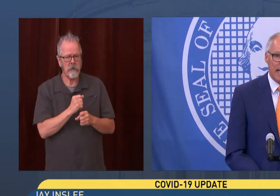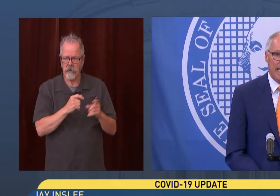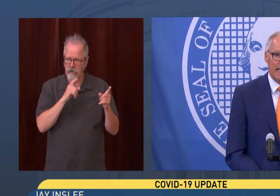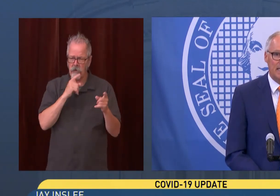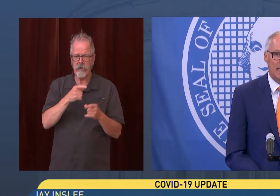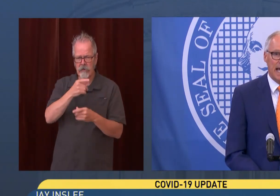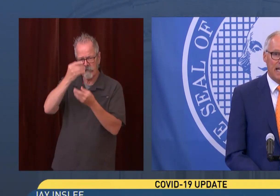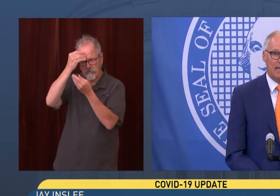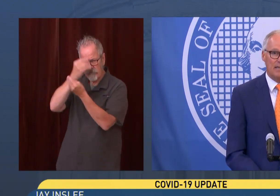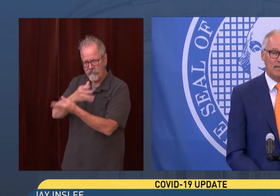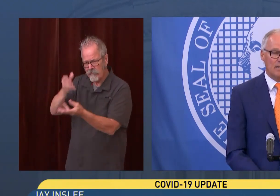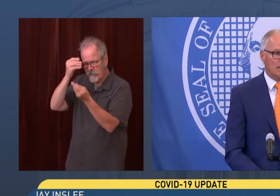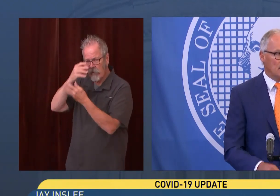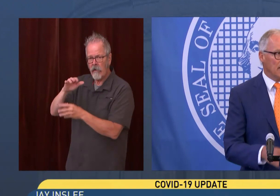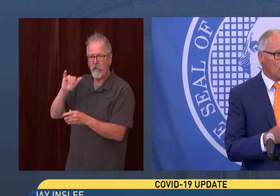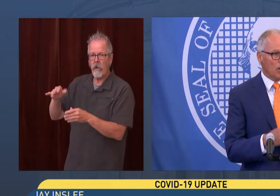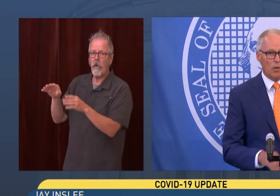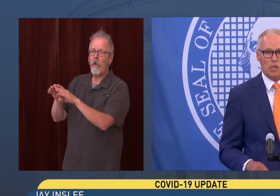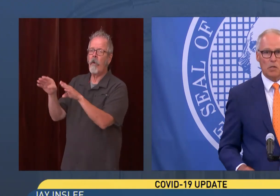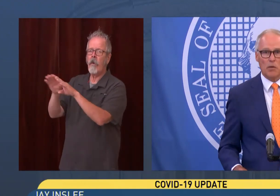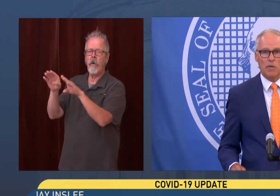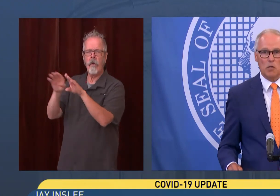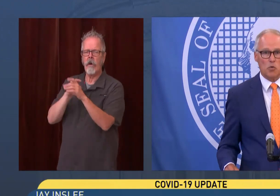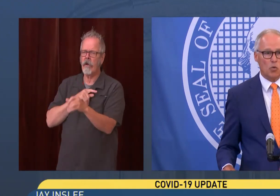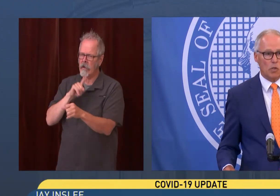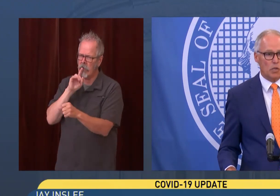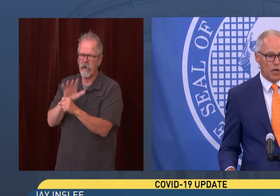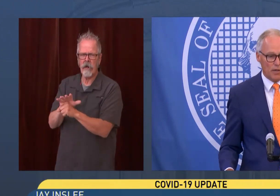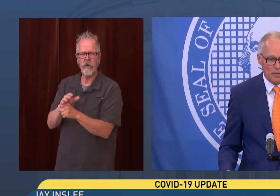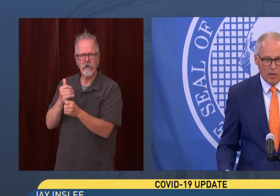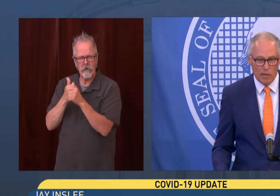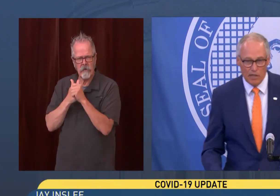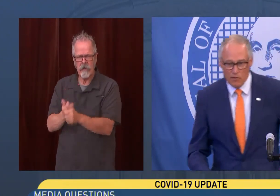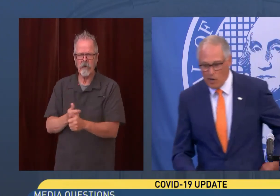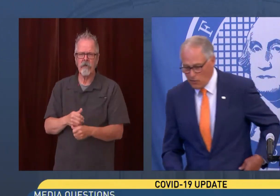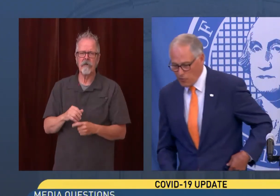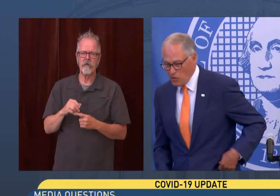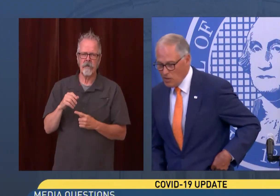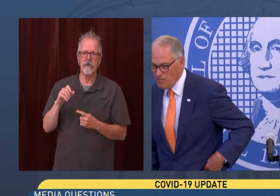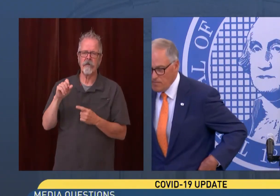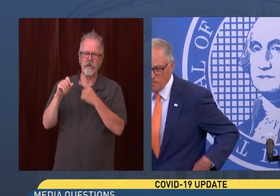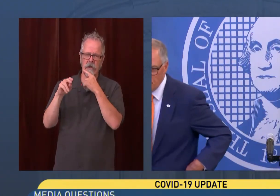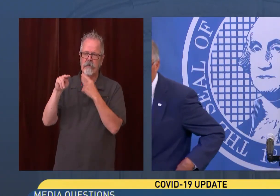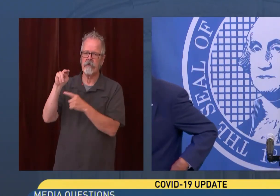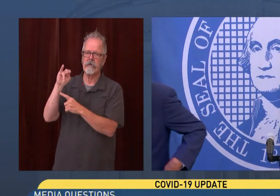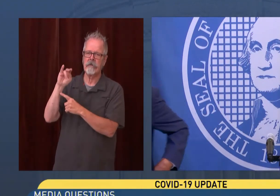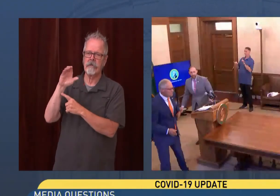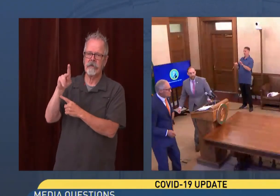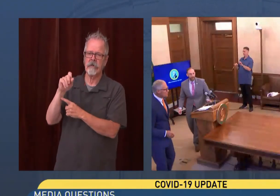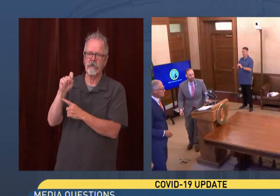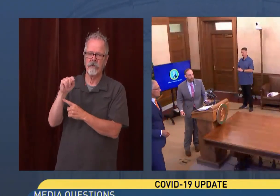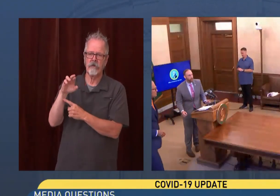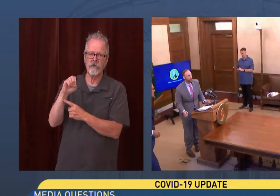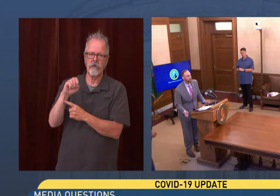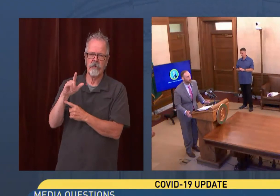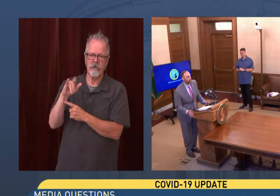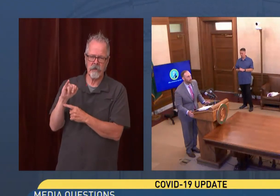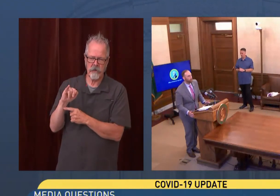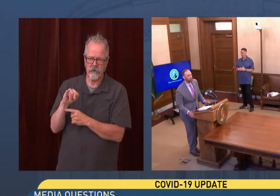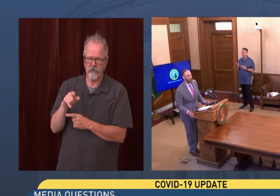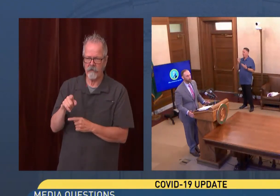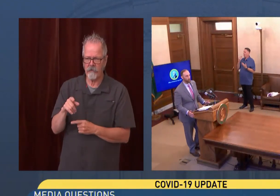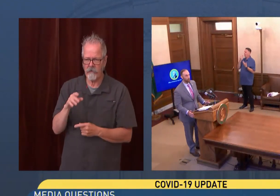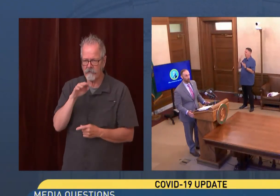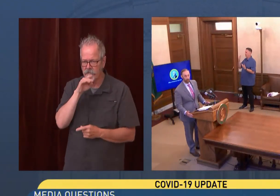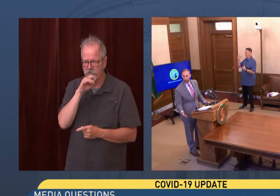I'm dedicated to that. Nick wanted to say something. Nick Struley is here. I'm going to give the microphone to him. Thanks, Governor. I just